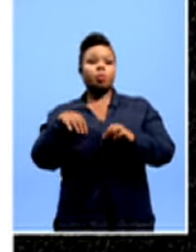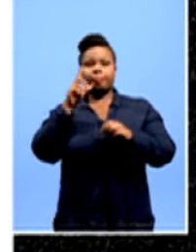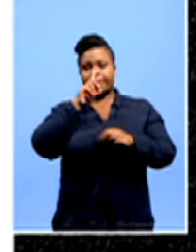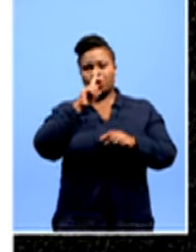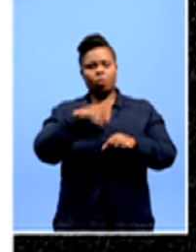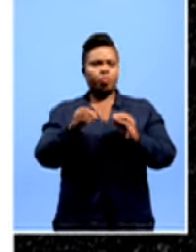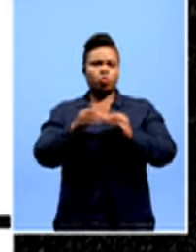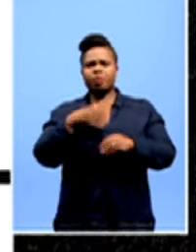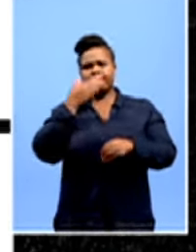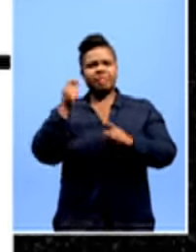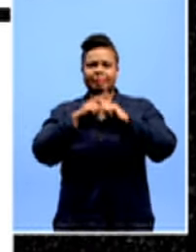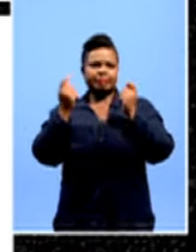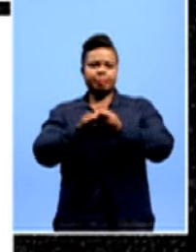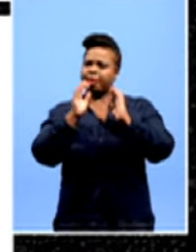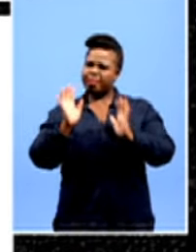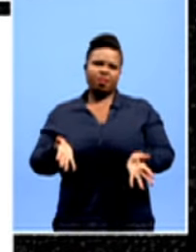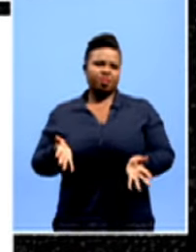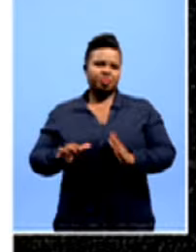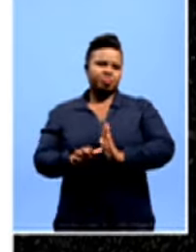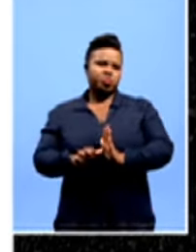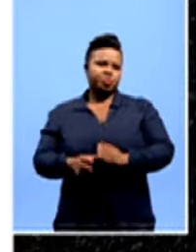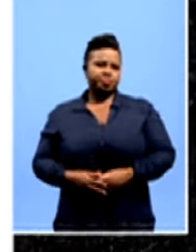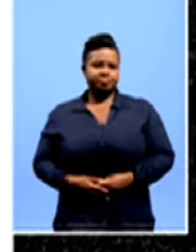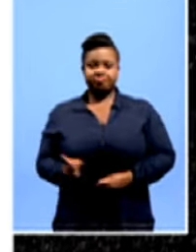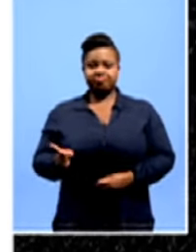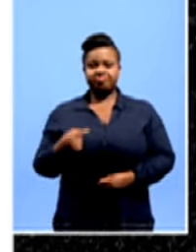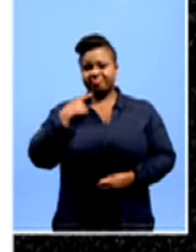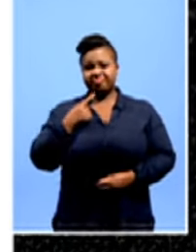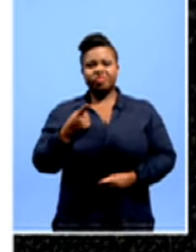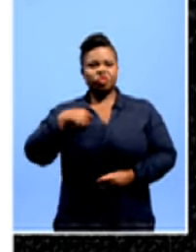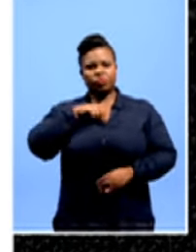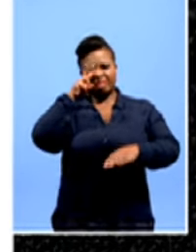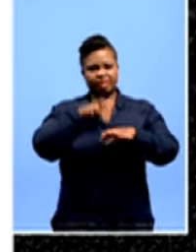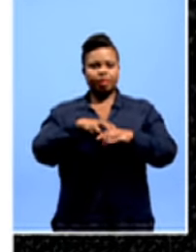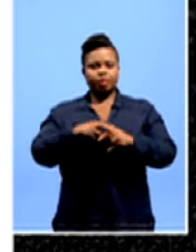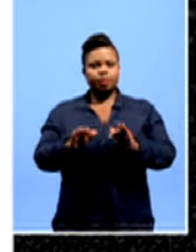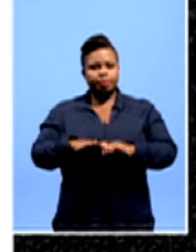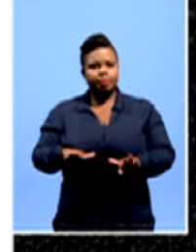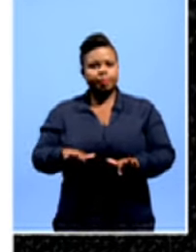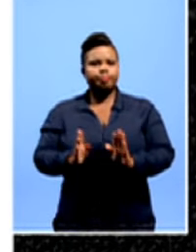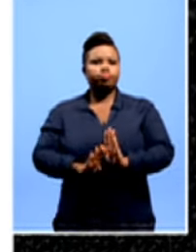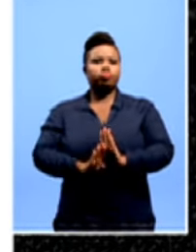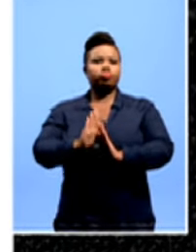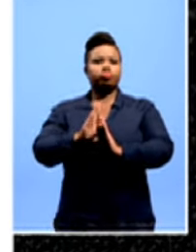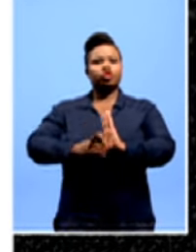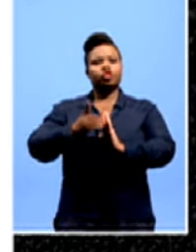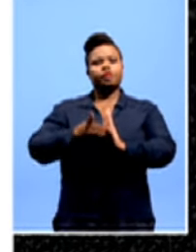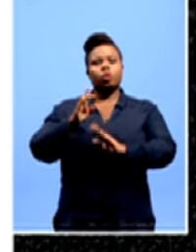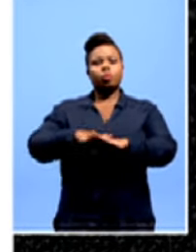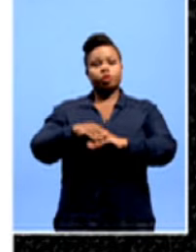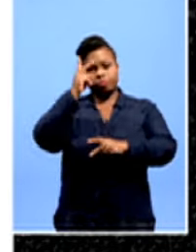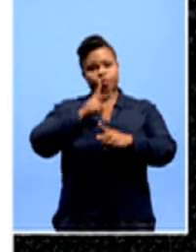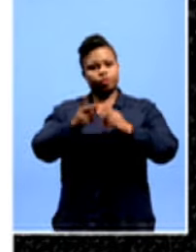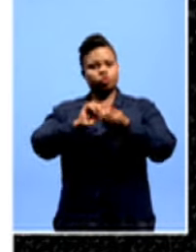want the best team on the pitch. Mzima says, We need grassroots sports development. Schools should have professional sports